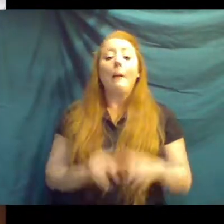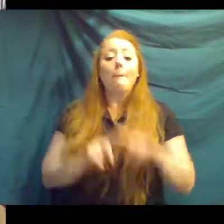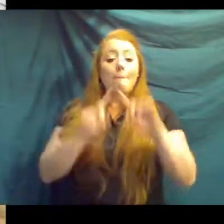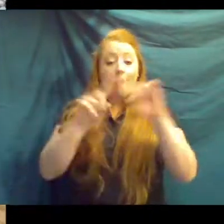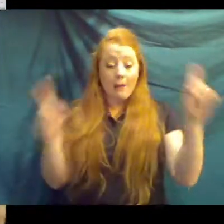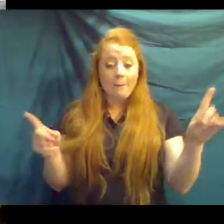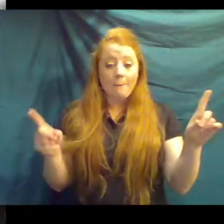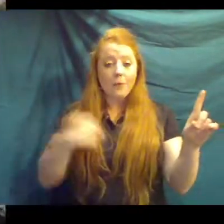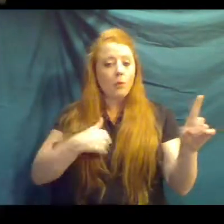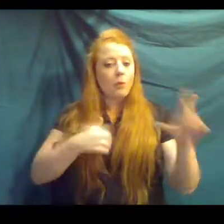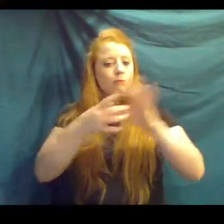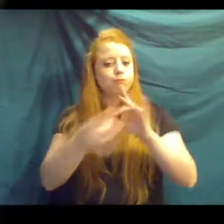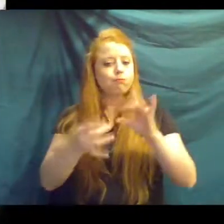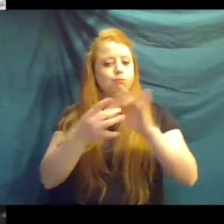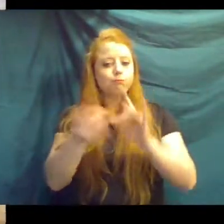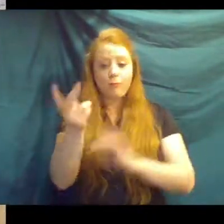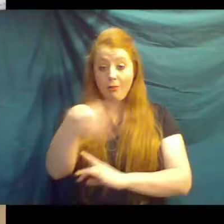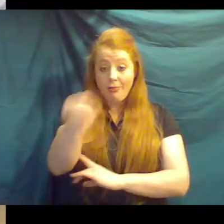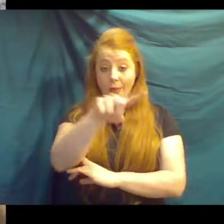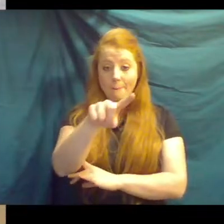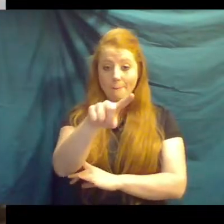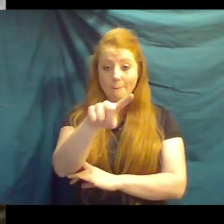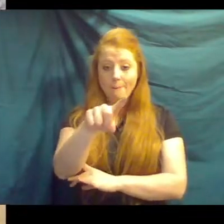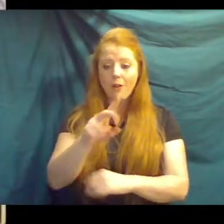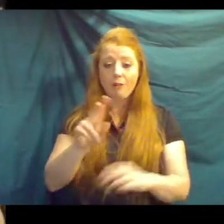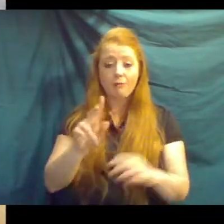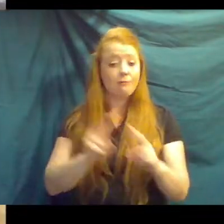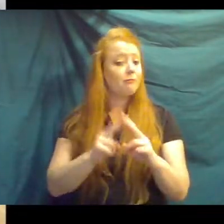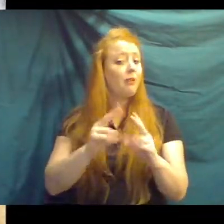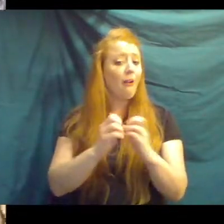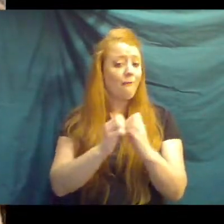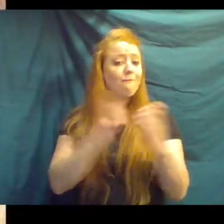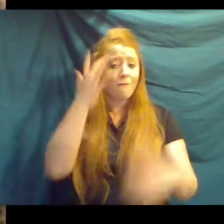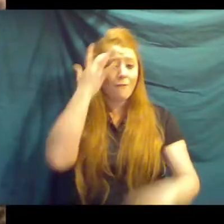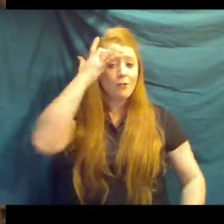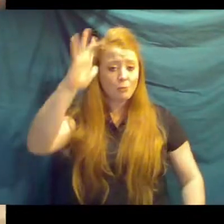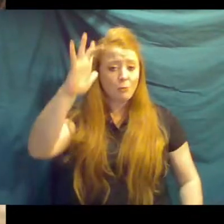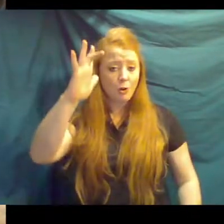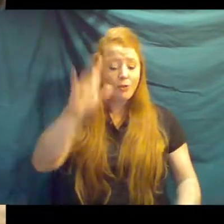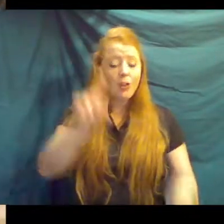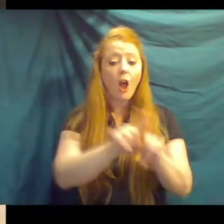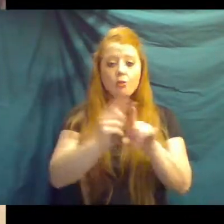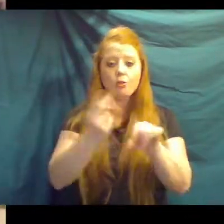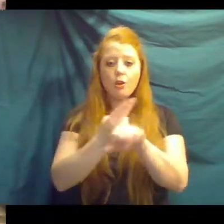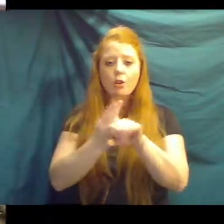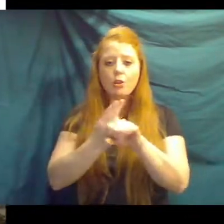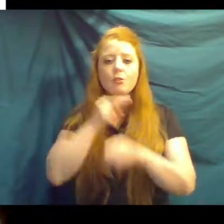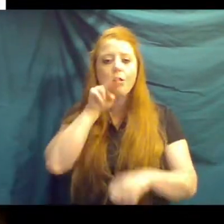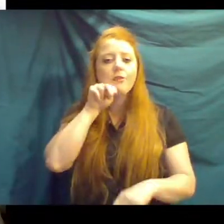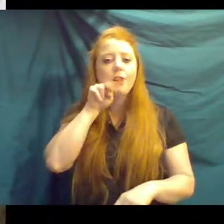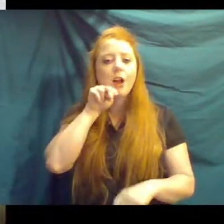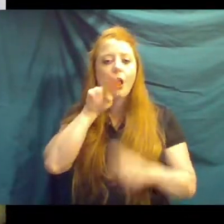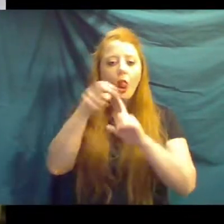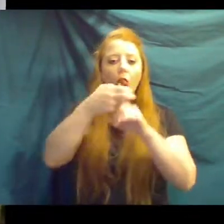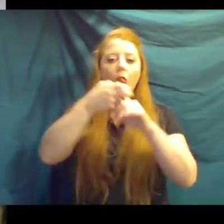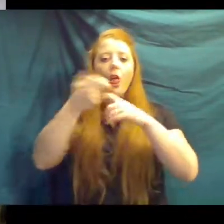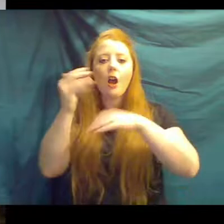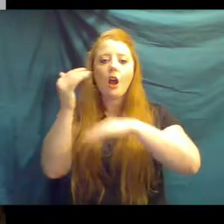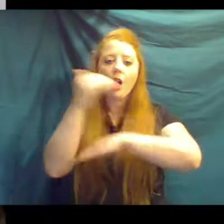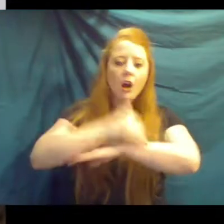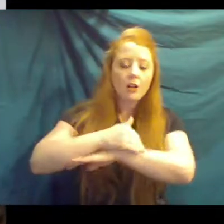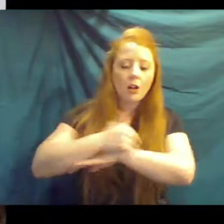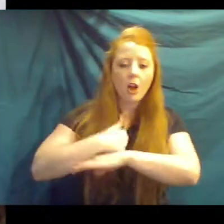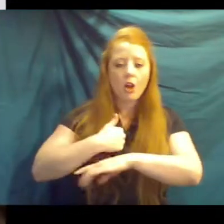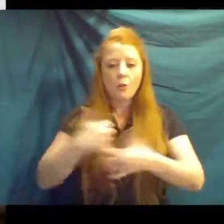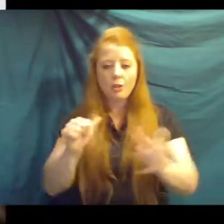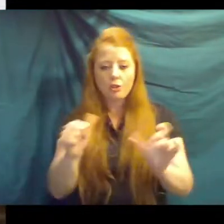But we mentioned that these guys are very smart and use their tongues all day long. So we also work really hard to give them a lot